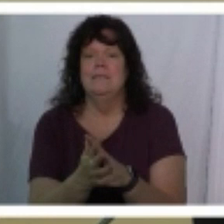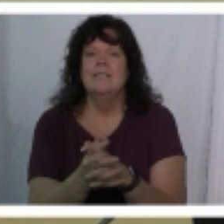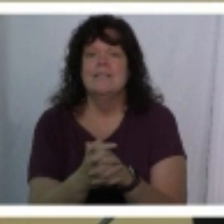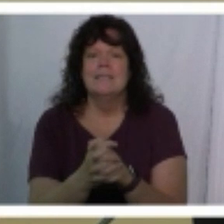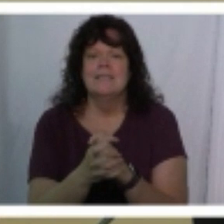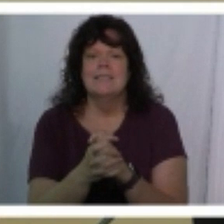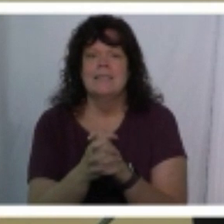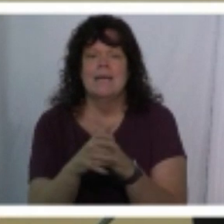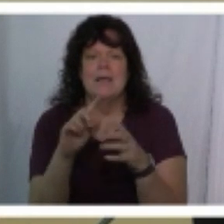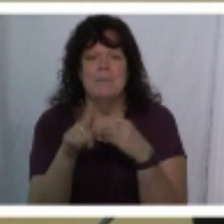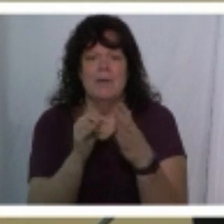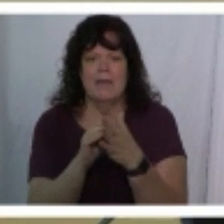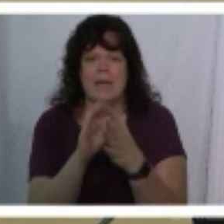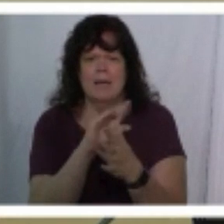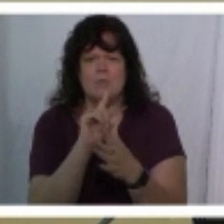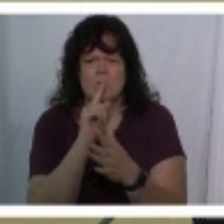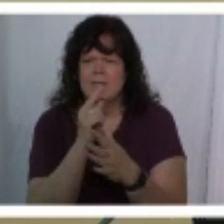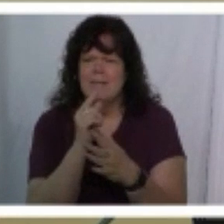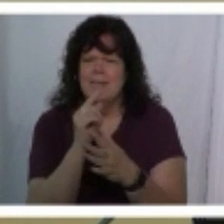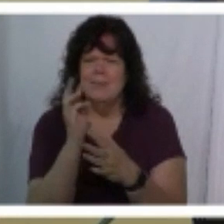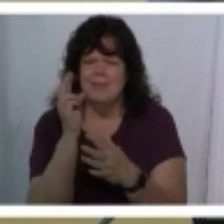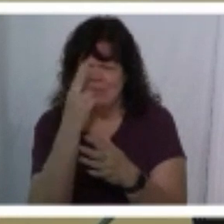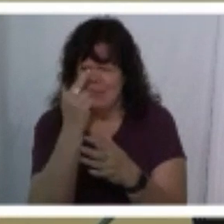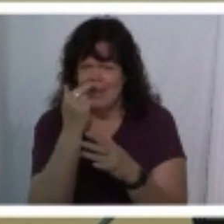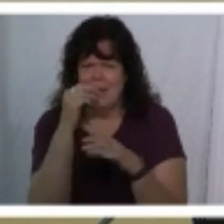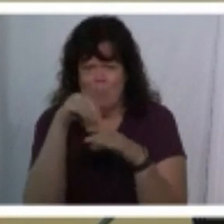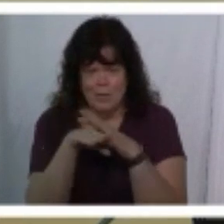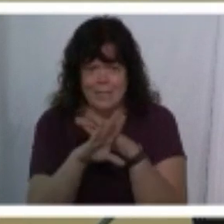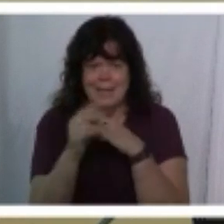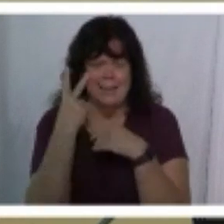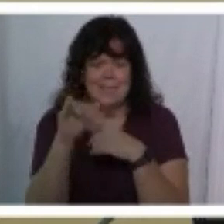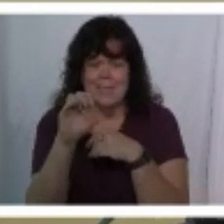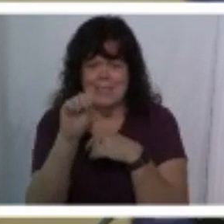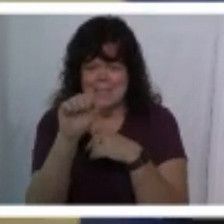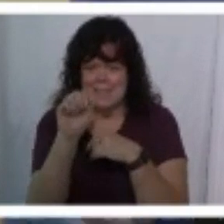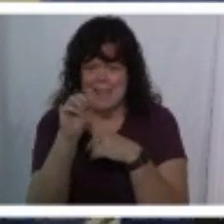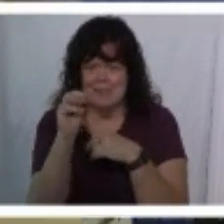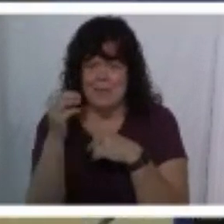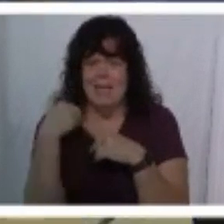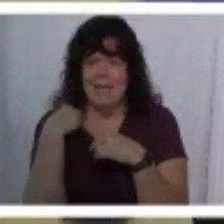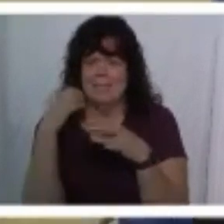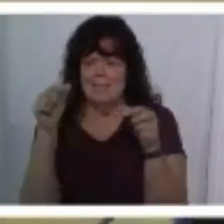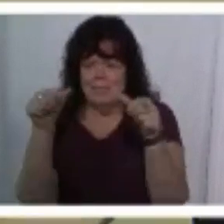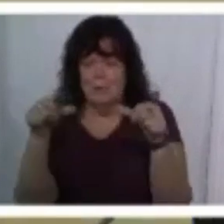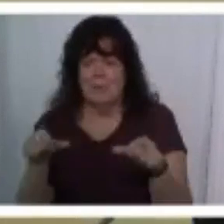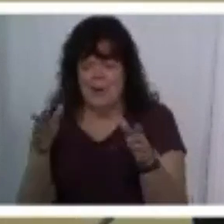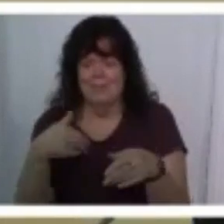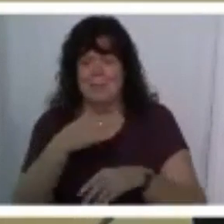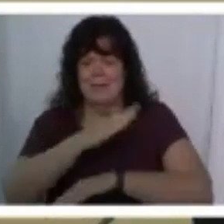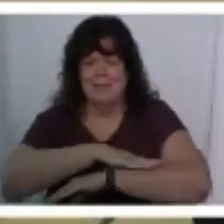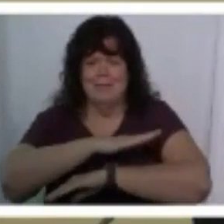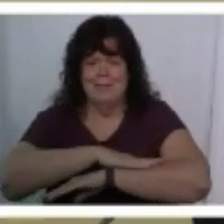about that and then it was really funny when i walked in i saw that that sam actually had the postcard that i left on my table